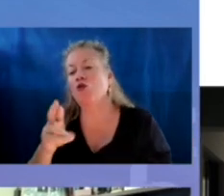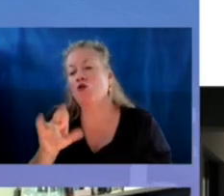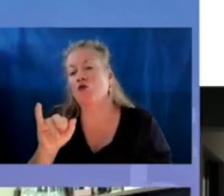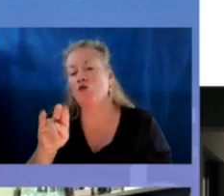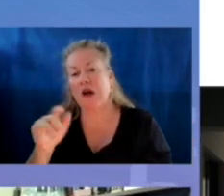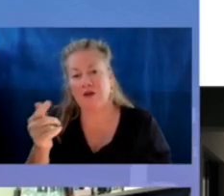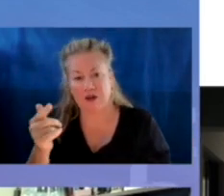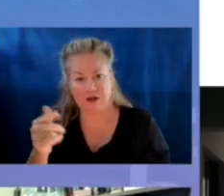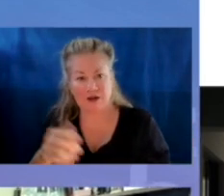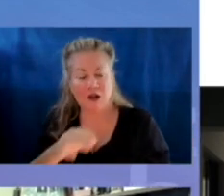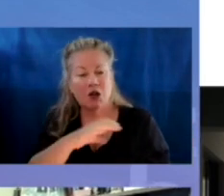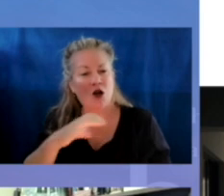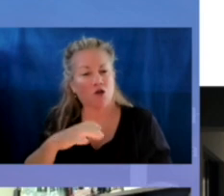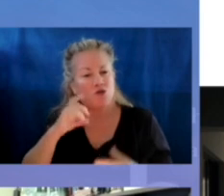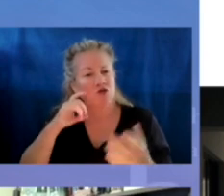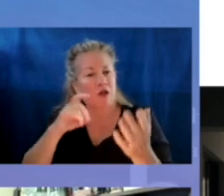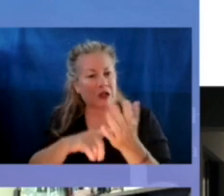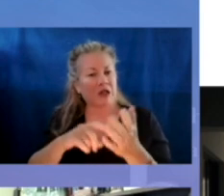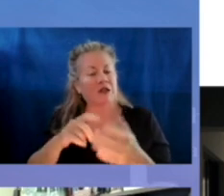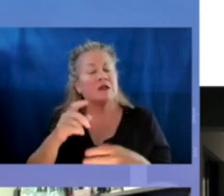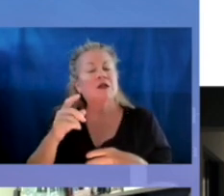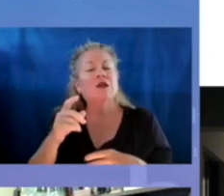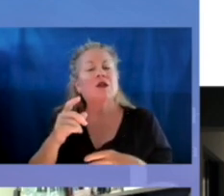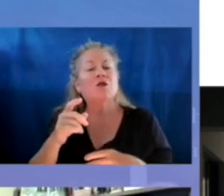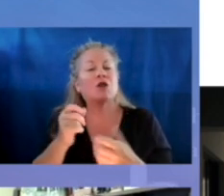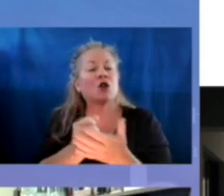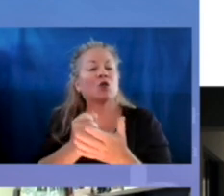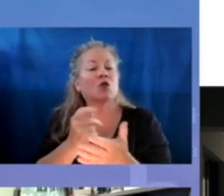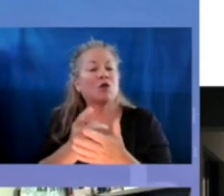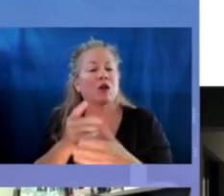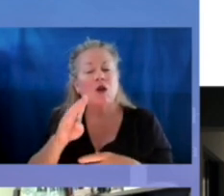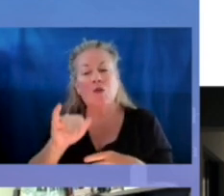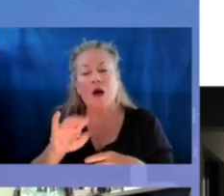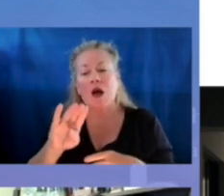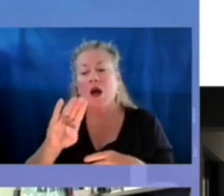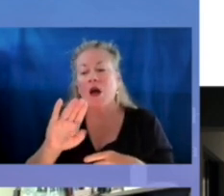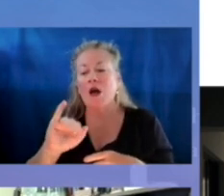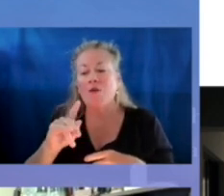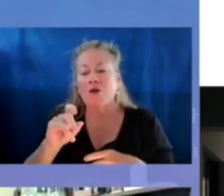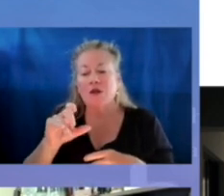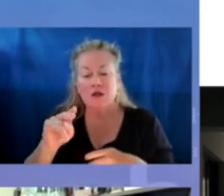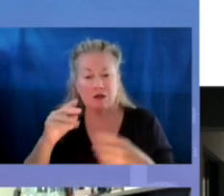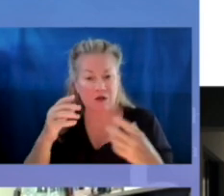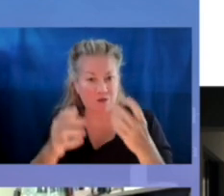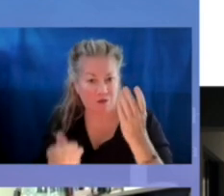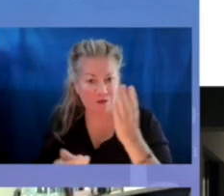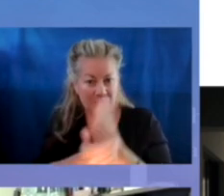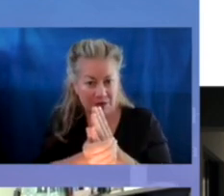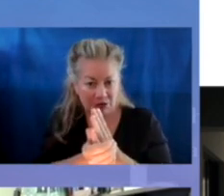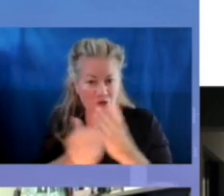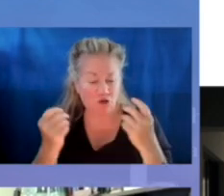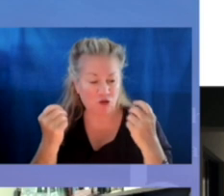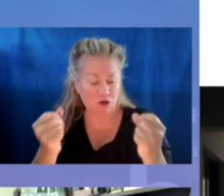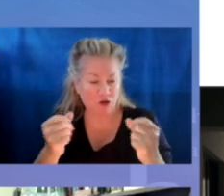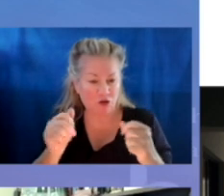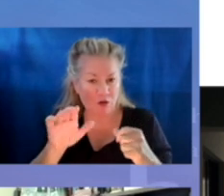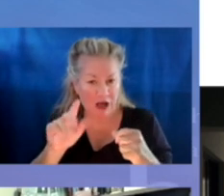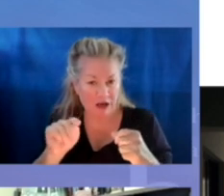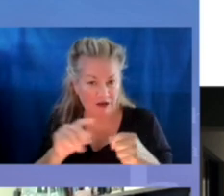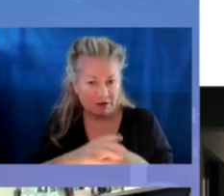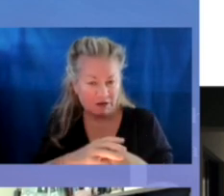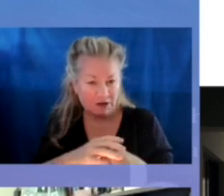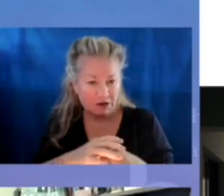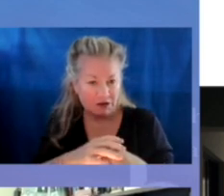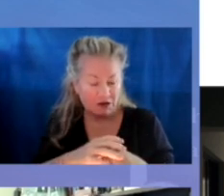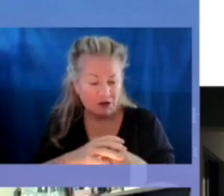needs of students experiencing homelessness by approving a bipartisan amendment to the American Rescue Plan Act. This amendment provided $800